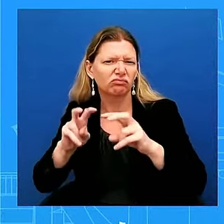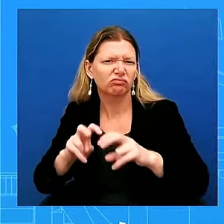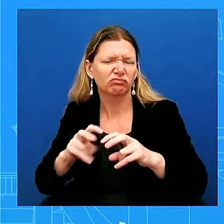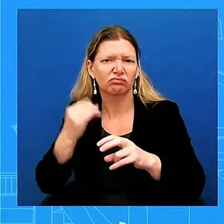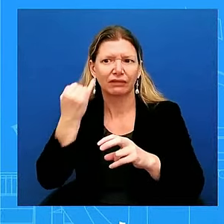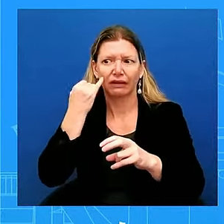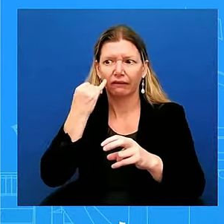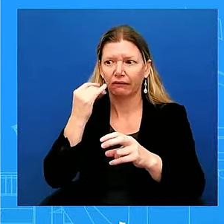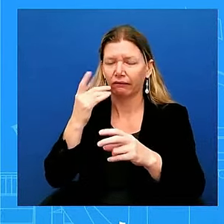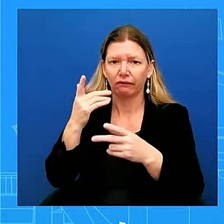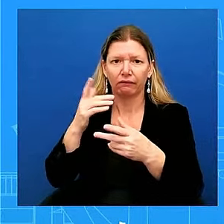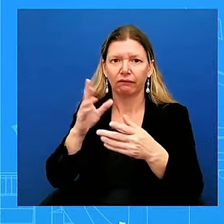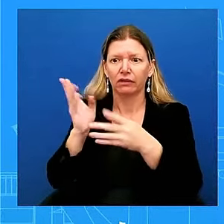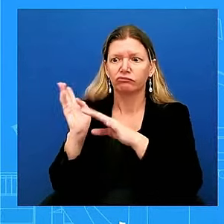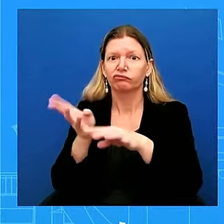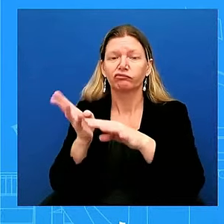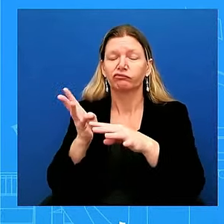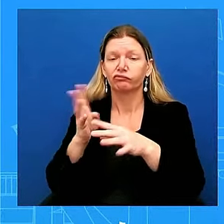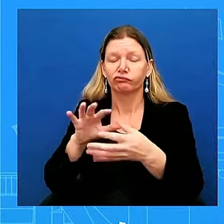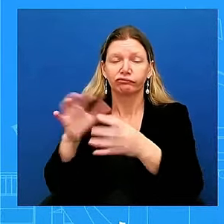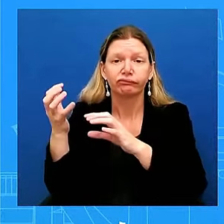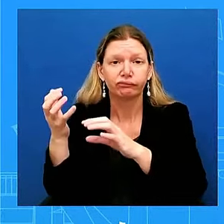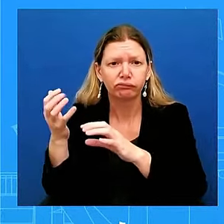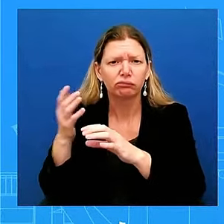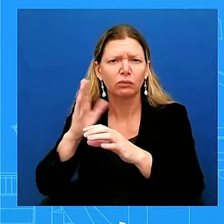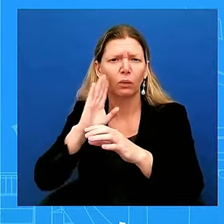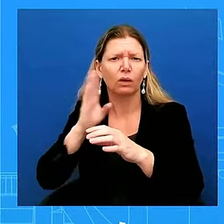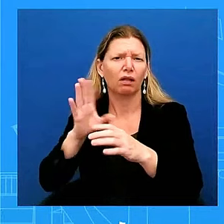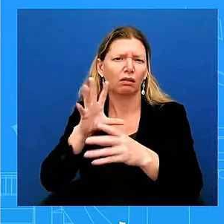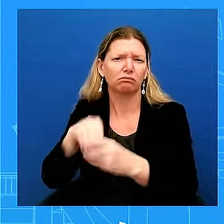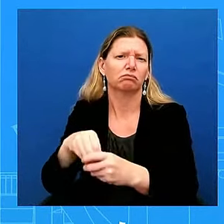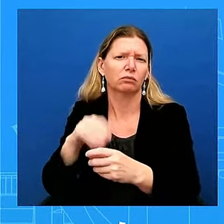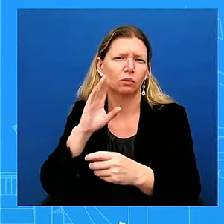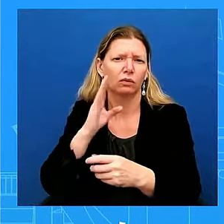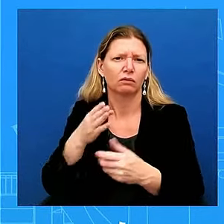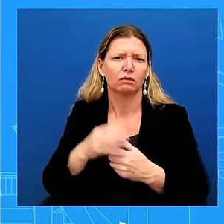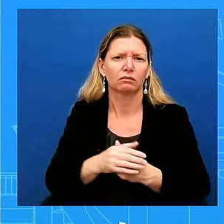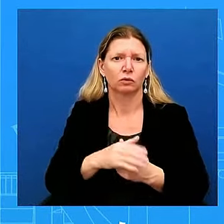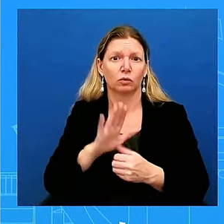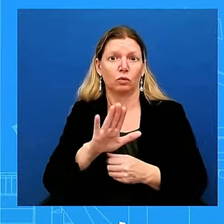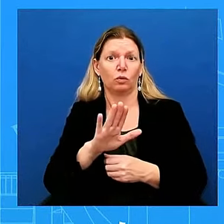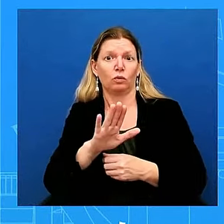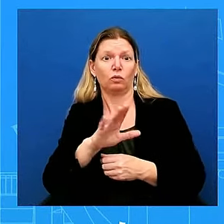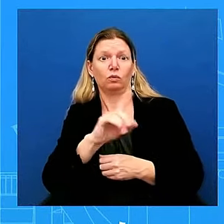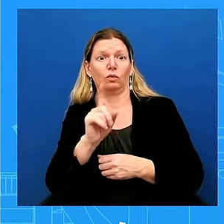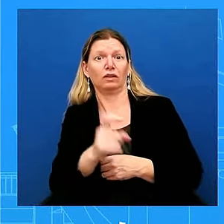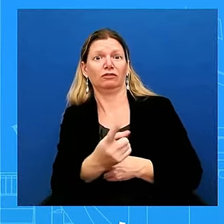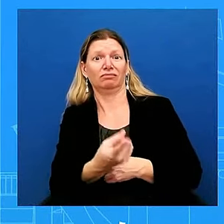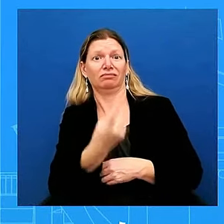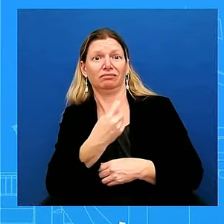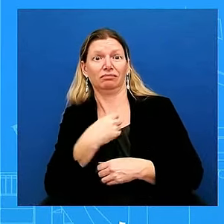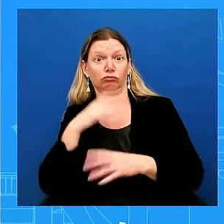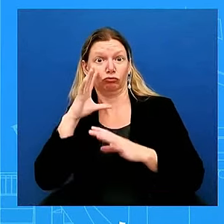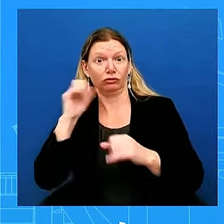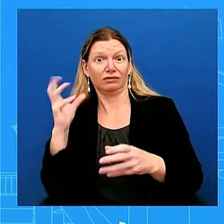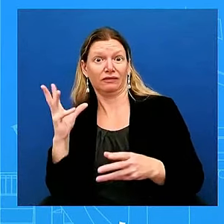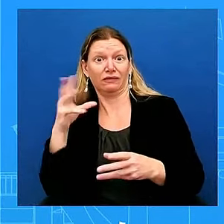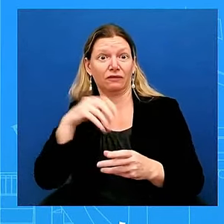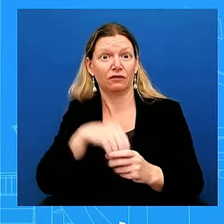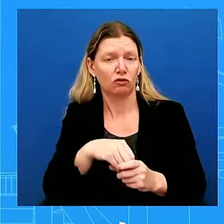in your – in your question to me about when is the President going to be involved, the President's message has been very clear. I just laid that out for one of your colleagues.